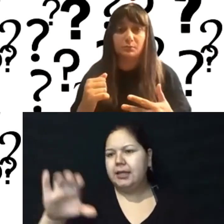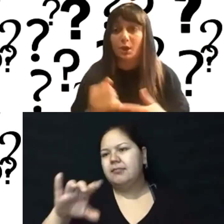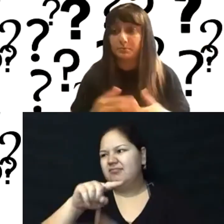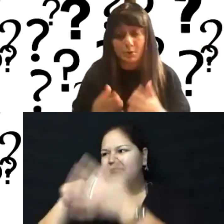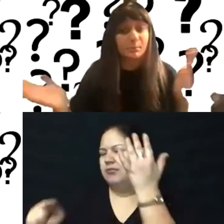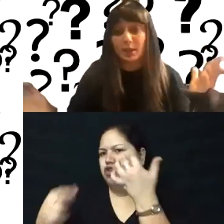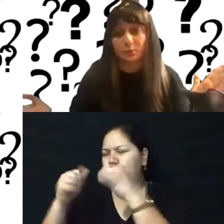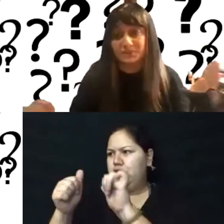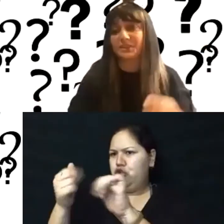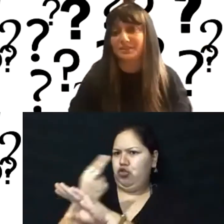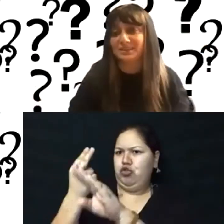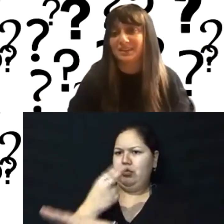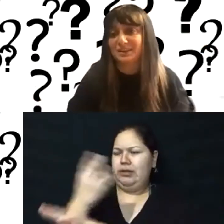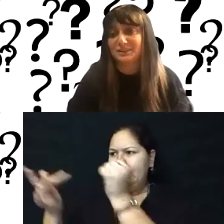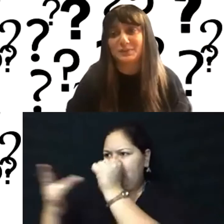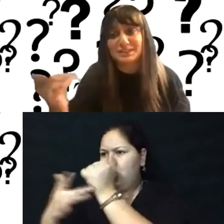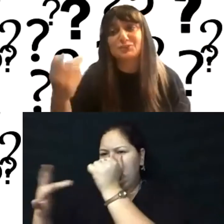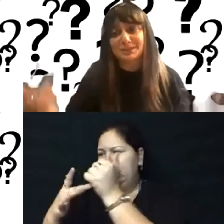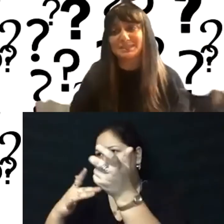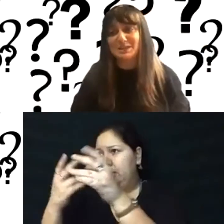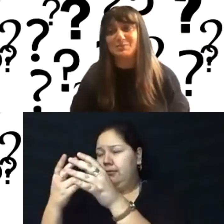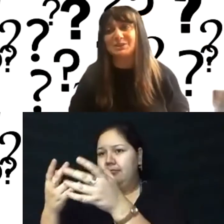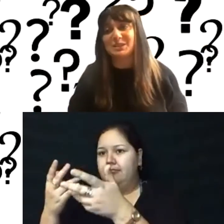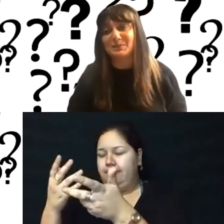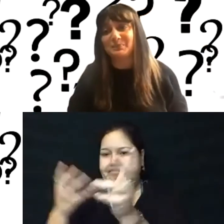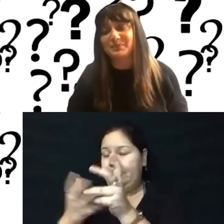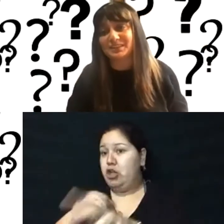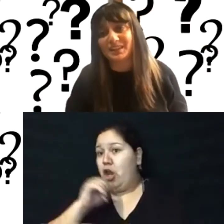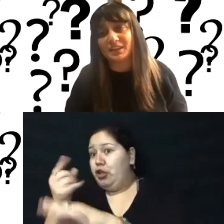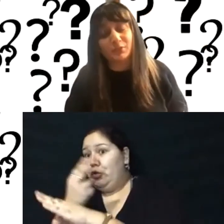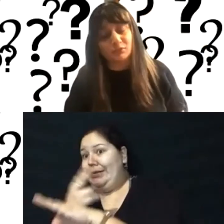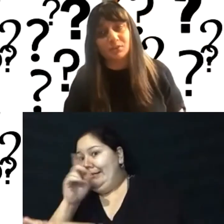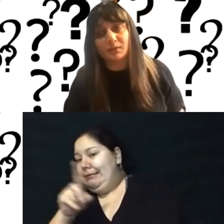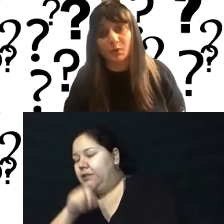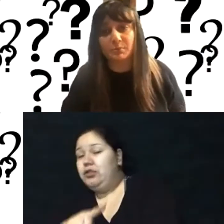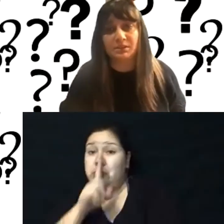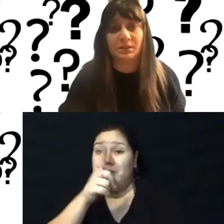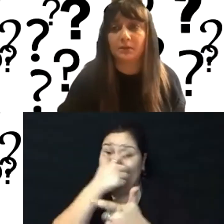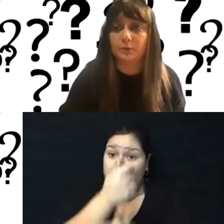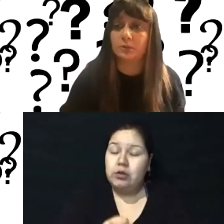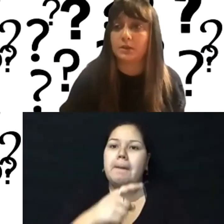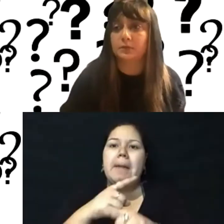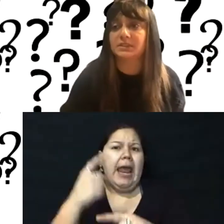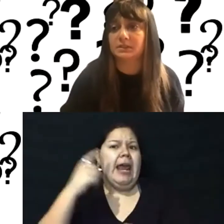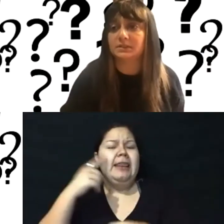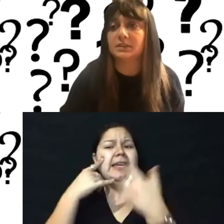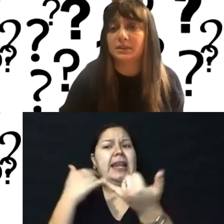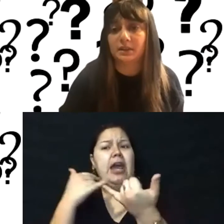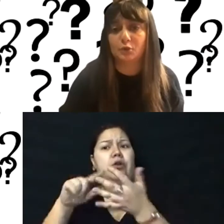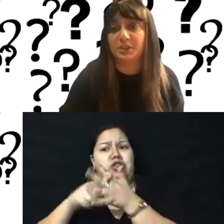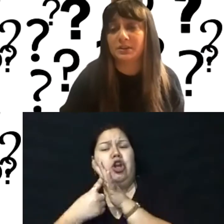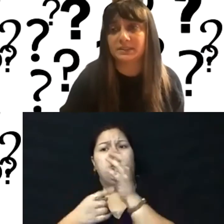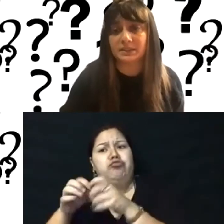not, not a mouse. And so this interests me, but, um, and I think there's a lot of work being done in it for a lot of reasons